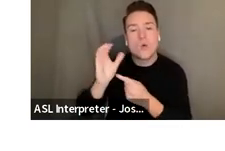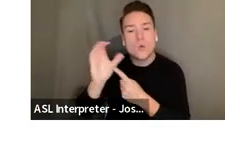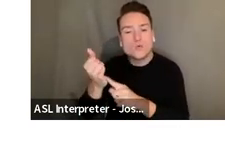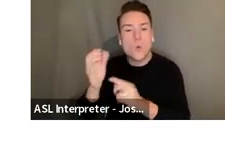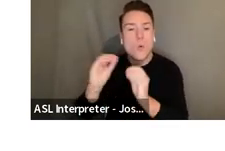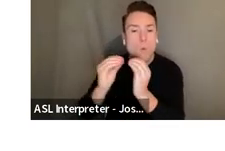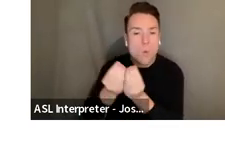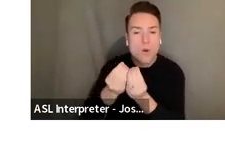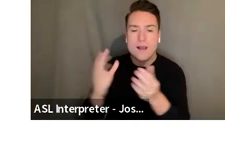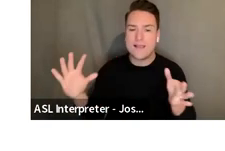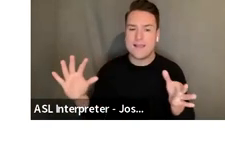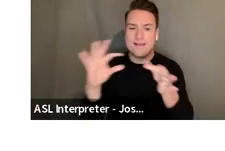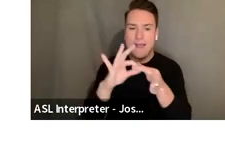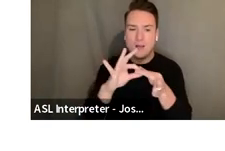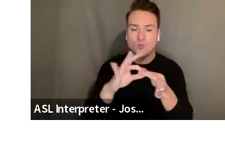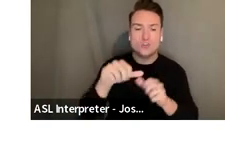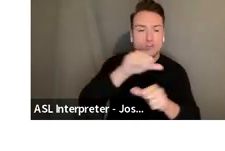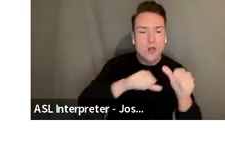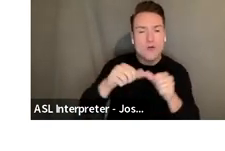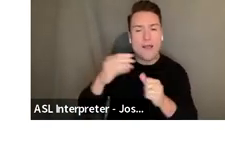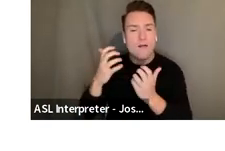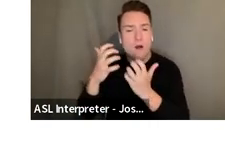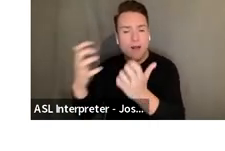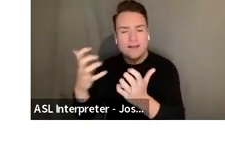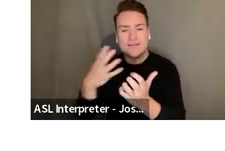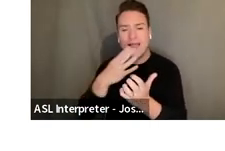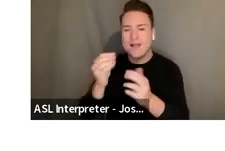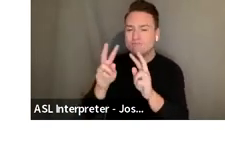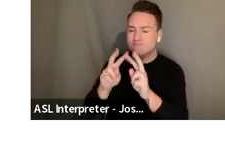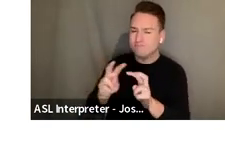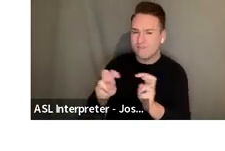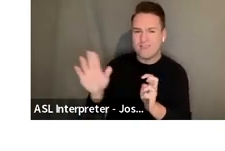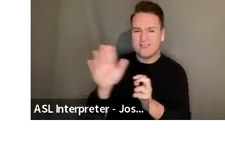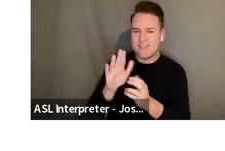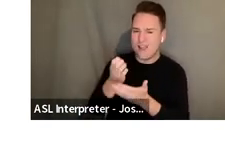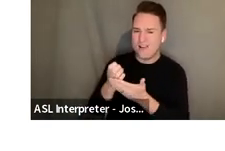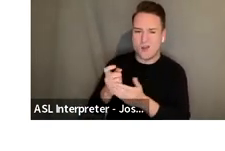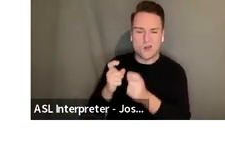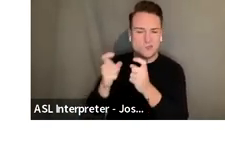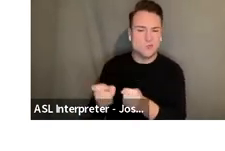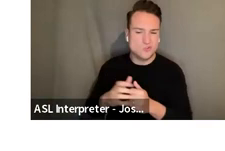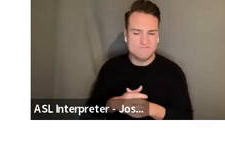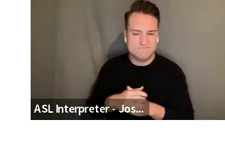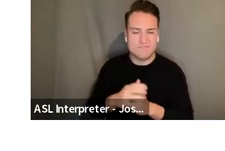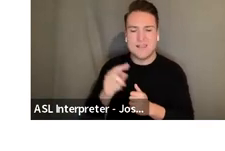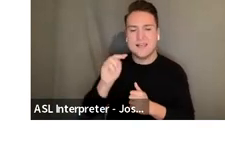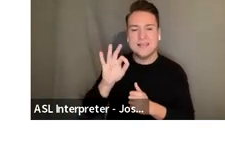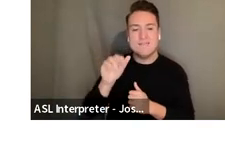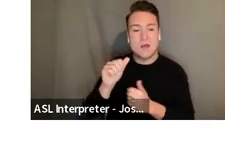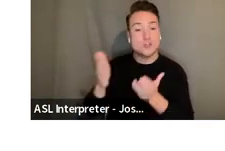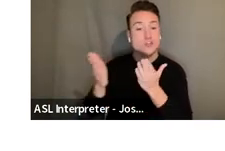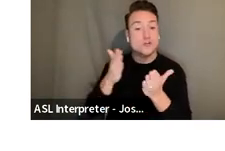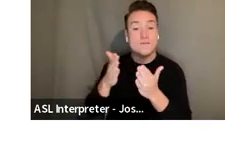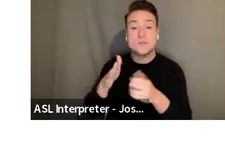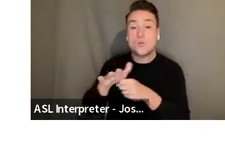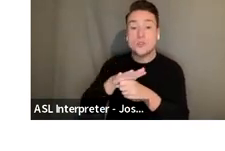to each other and their audiences, and analyzing their economic contributions. NEPA serves as a regional partner for the National Endowment